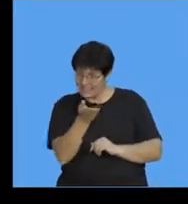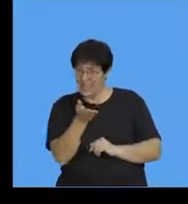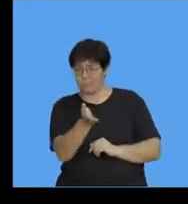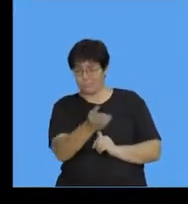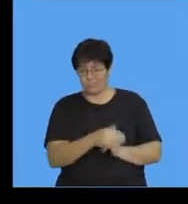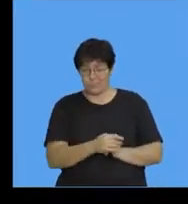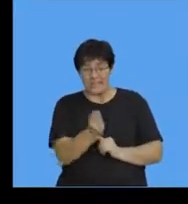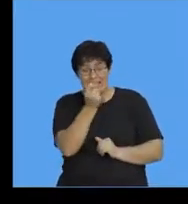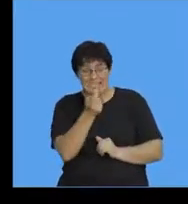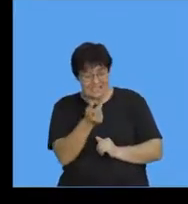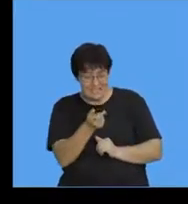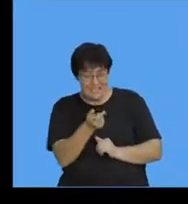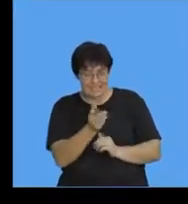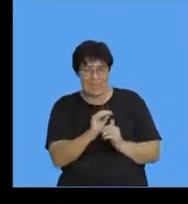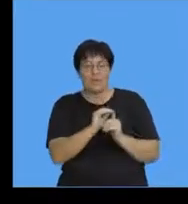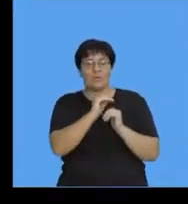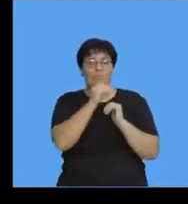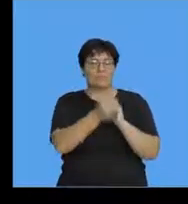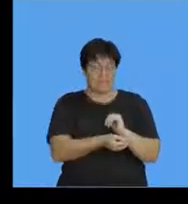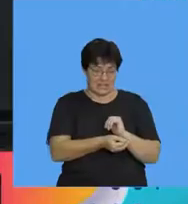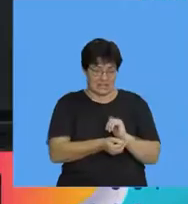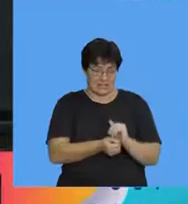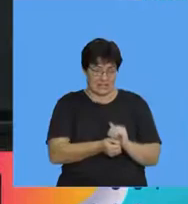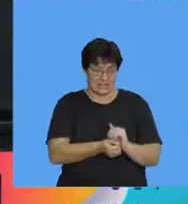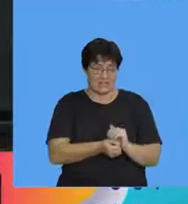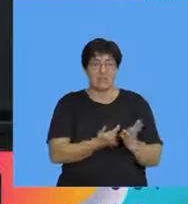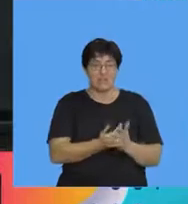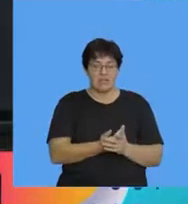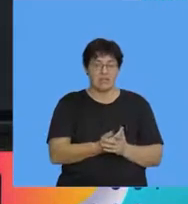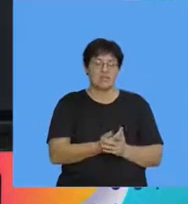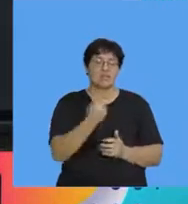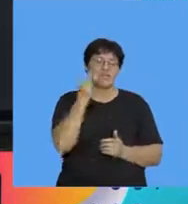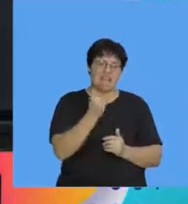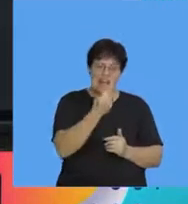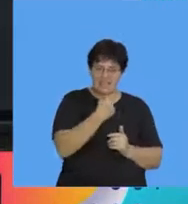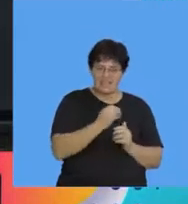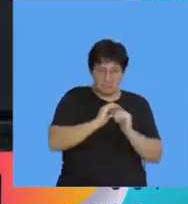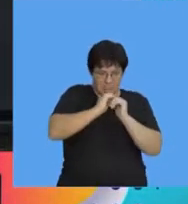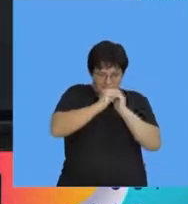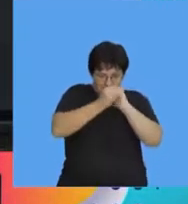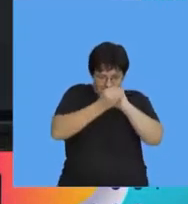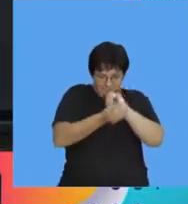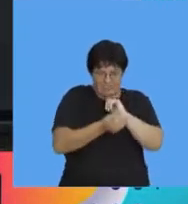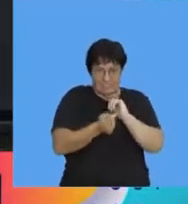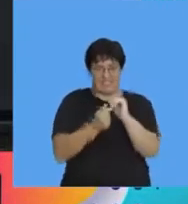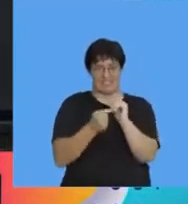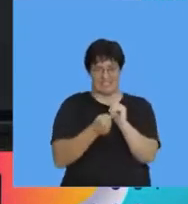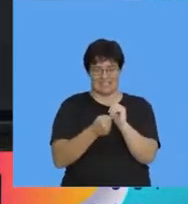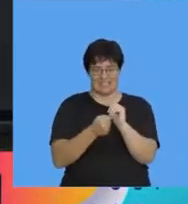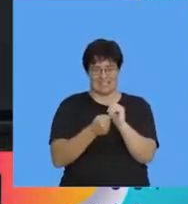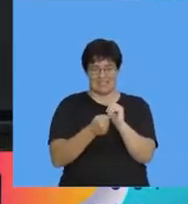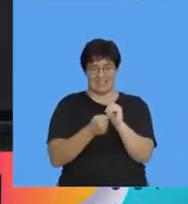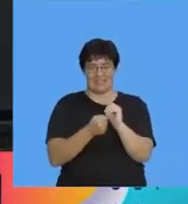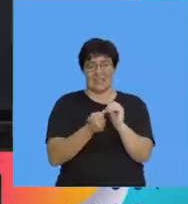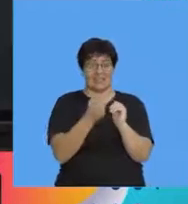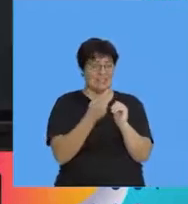and those seeds are protected right by a nice seed coat so what have